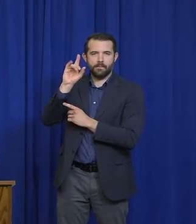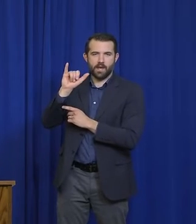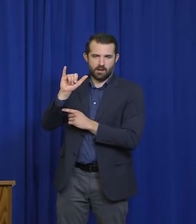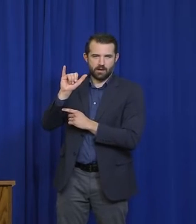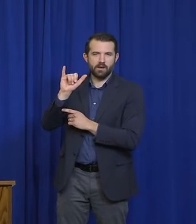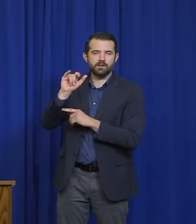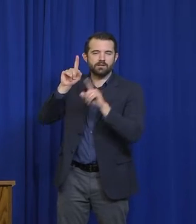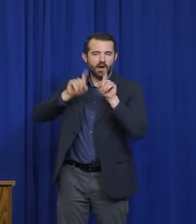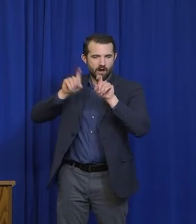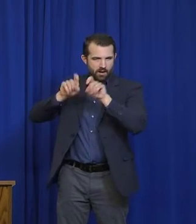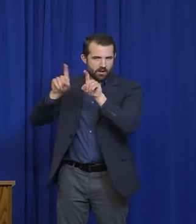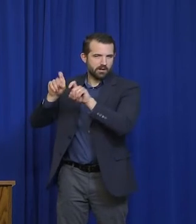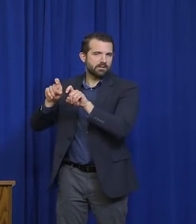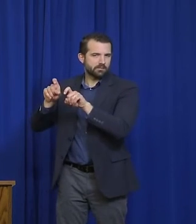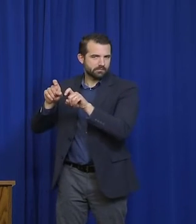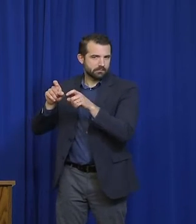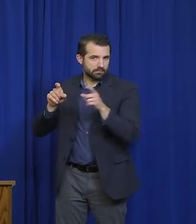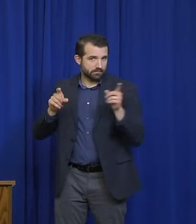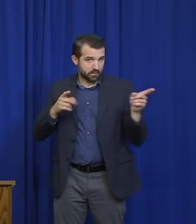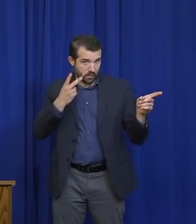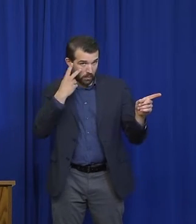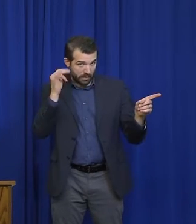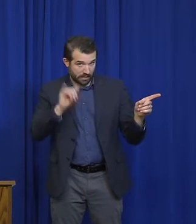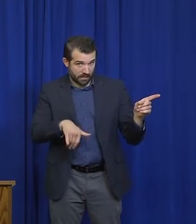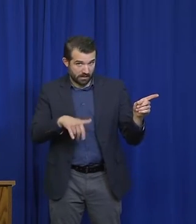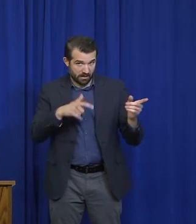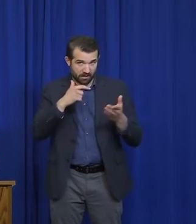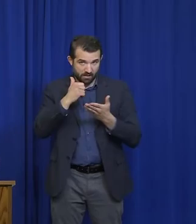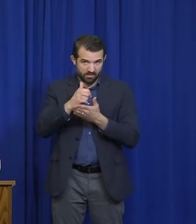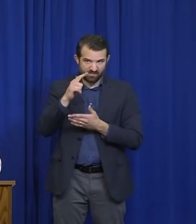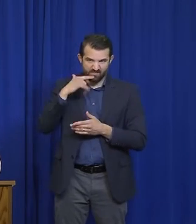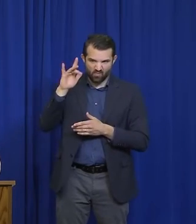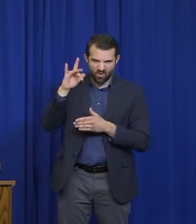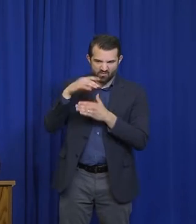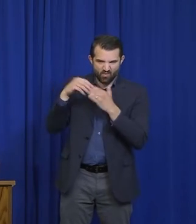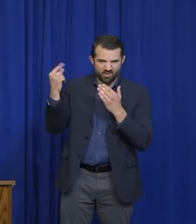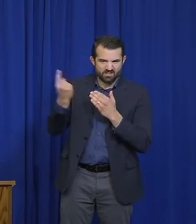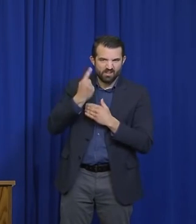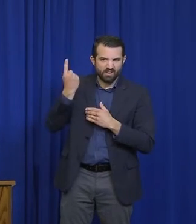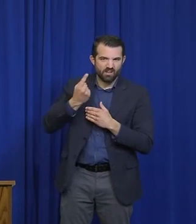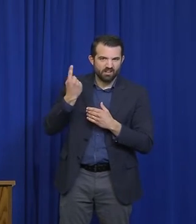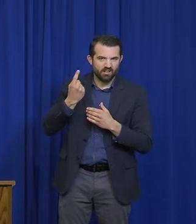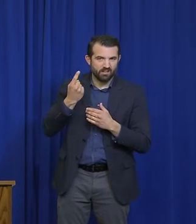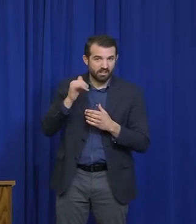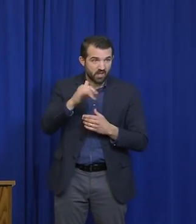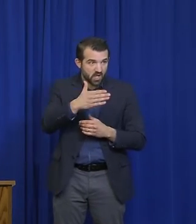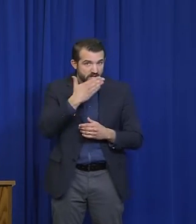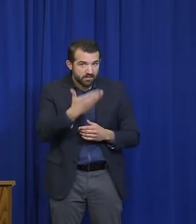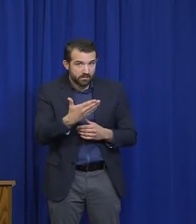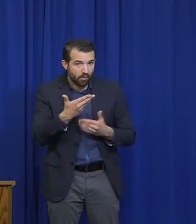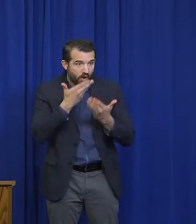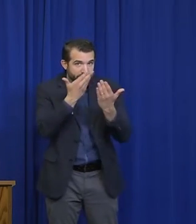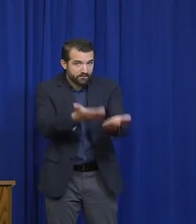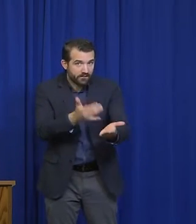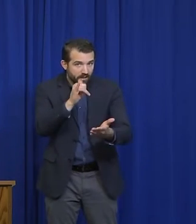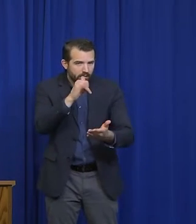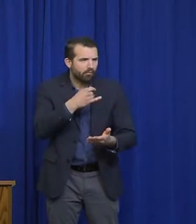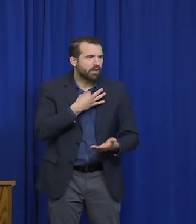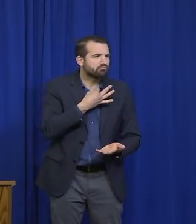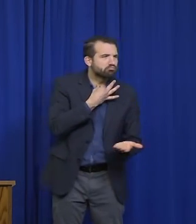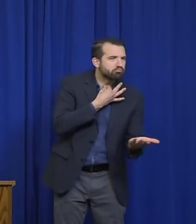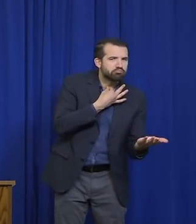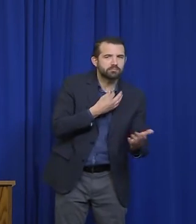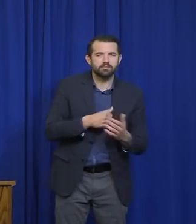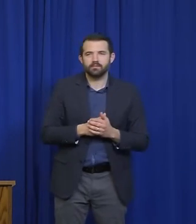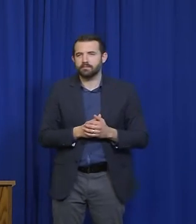Do you see a value in those tests, and is that a good practice? So let me, myself and